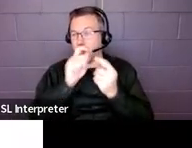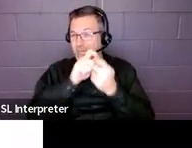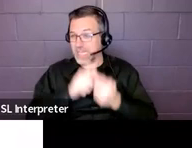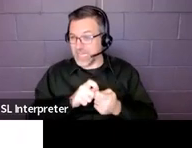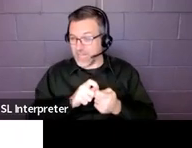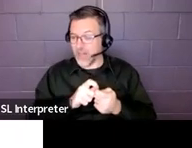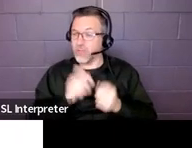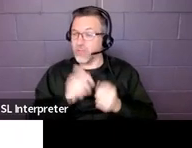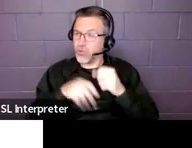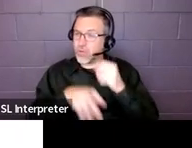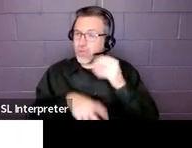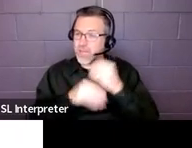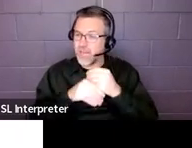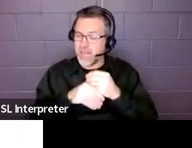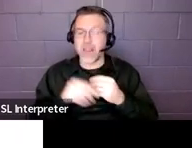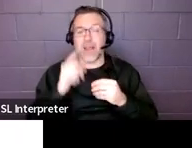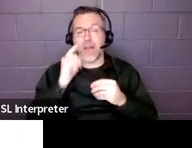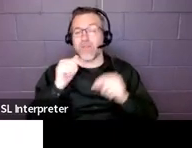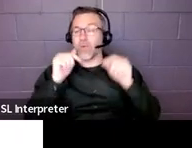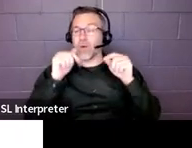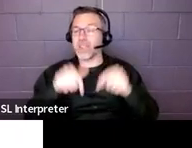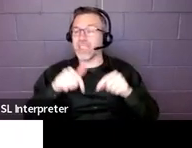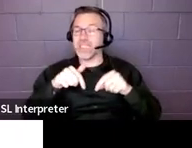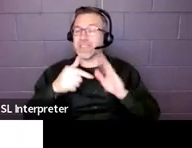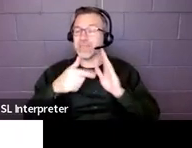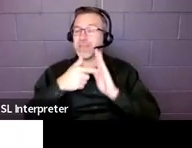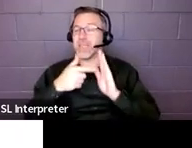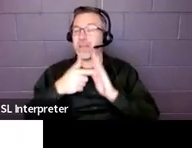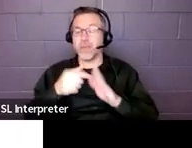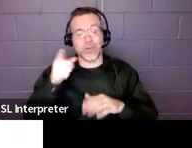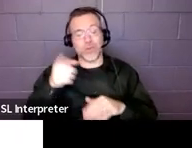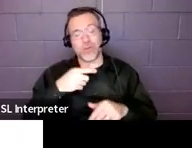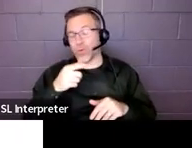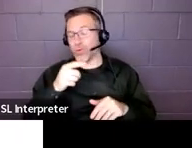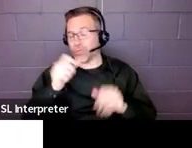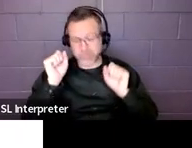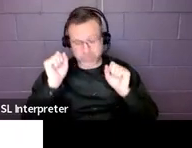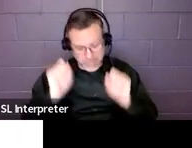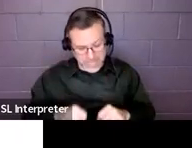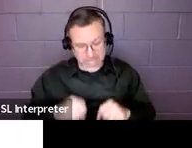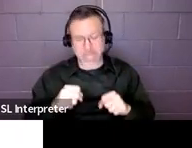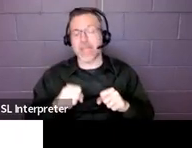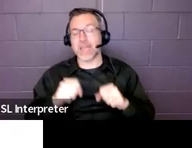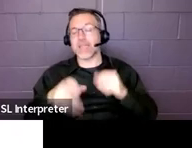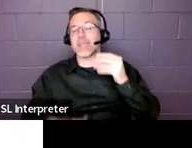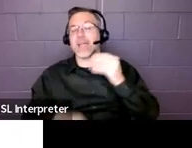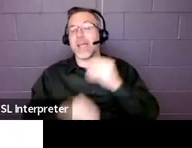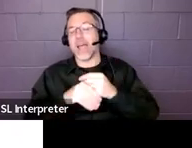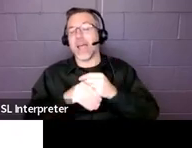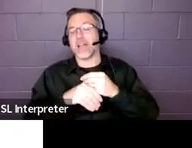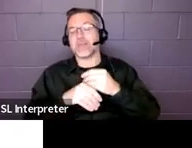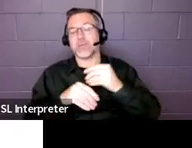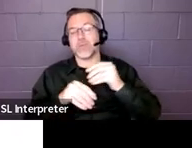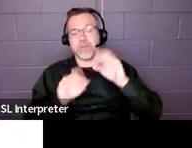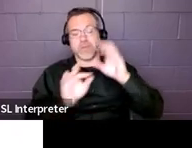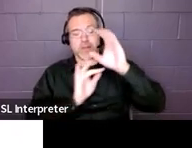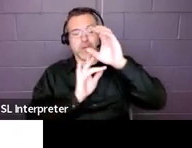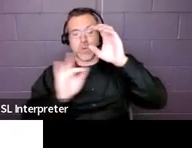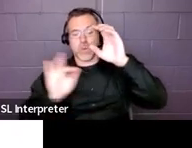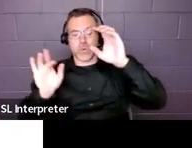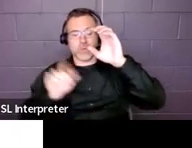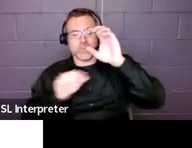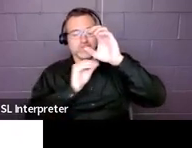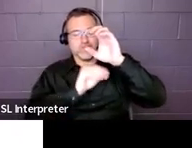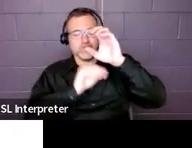fine. For our purposes, you are absolutely welcome to put them below together in just one line. But